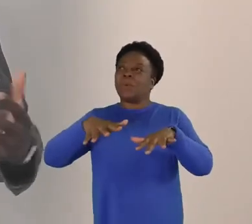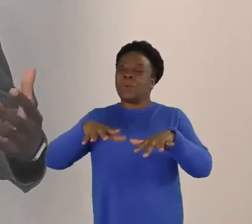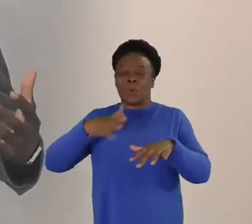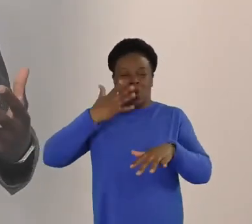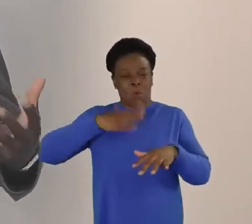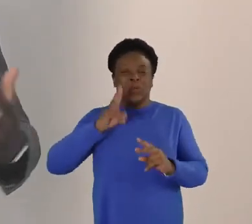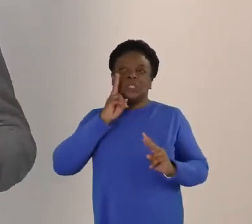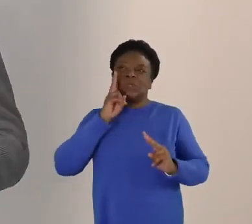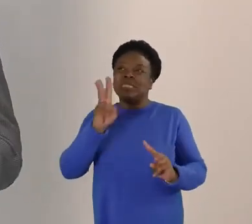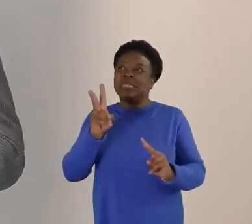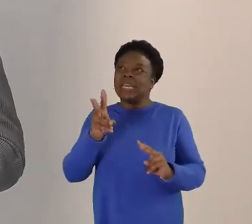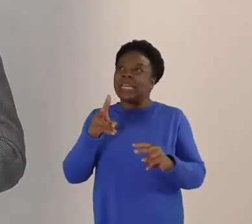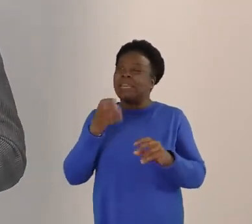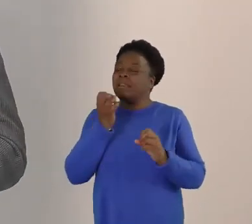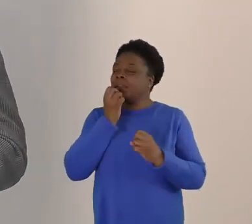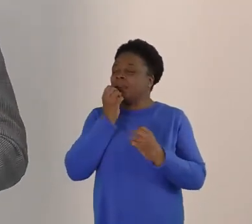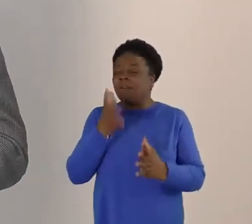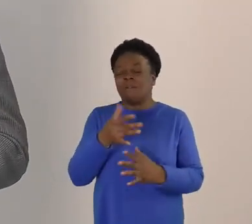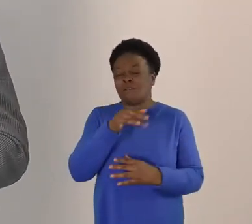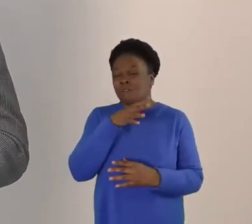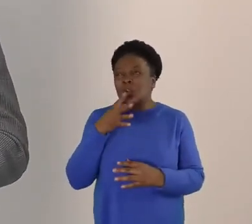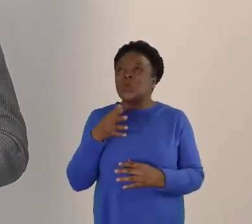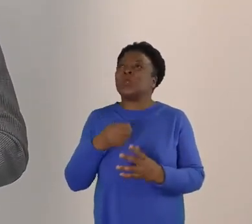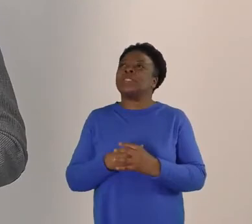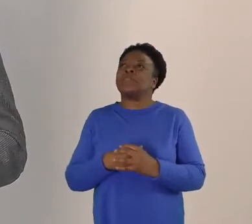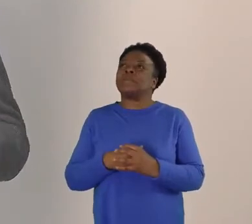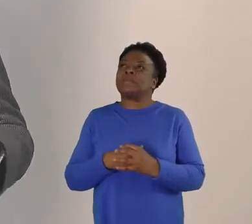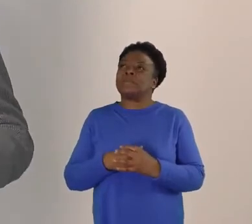And so, we commit all these into your hands.